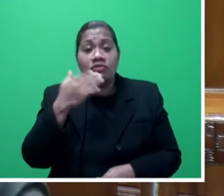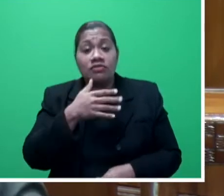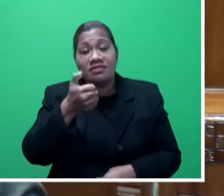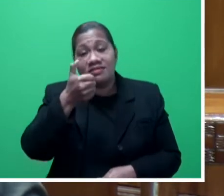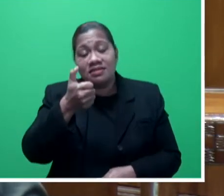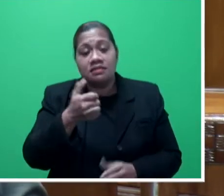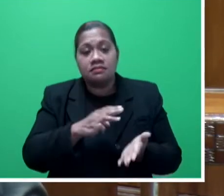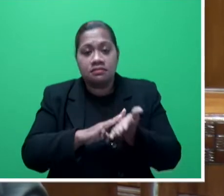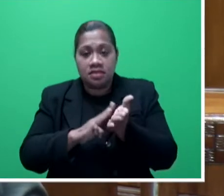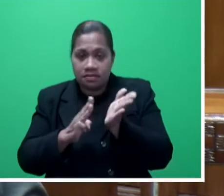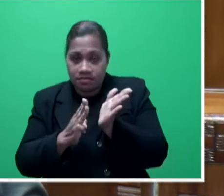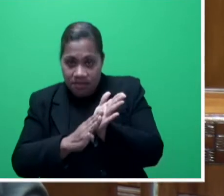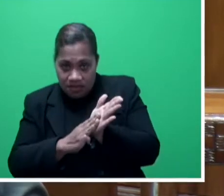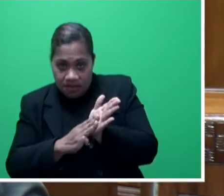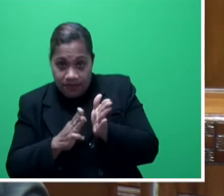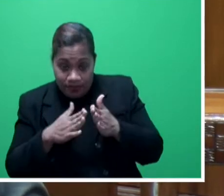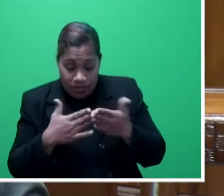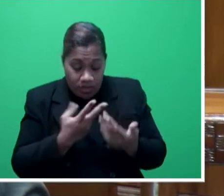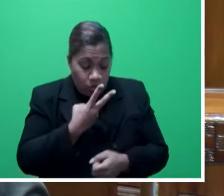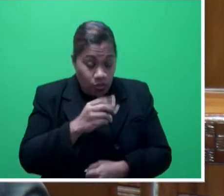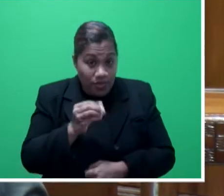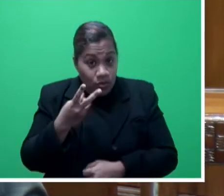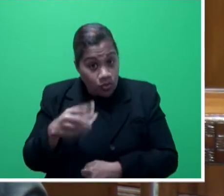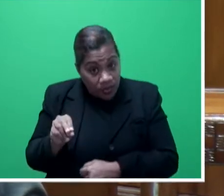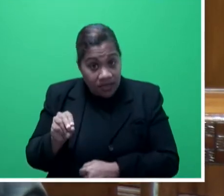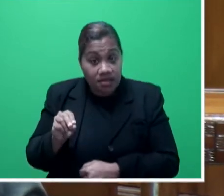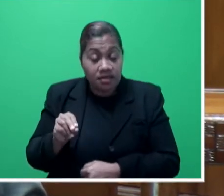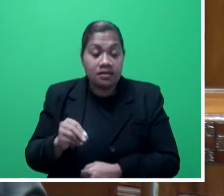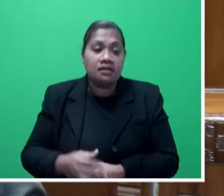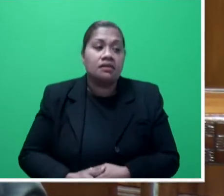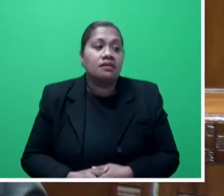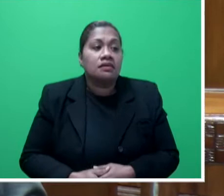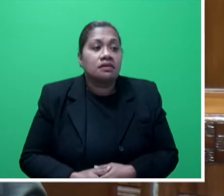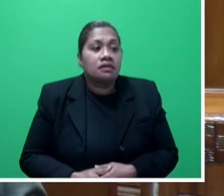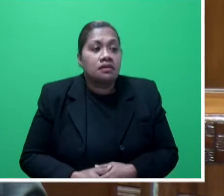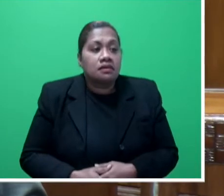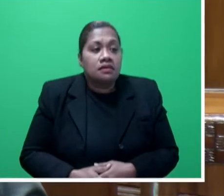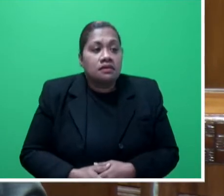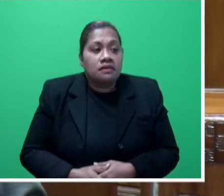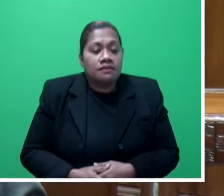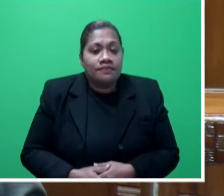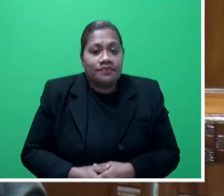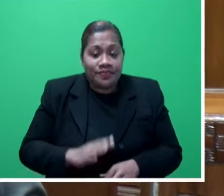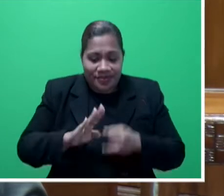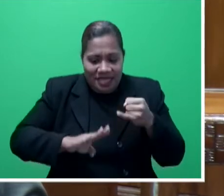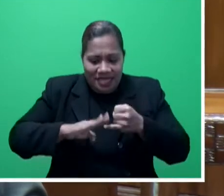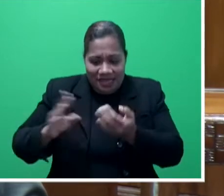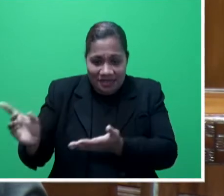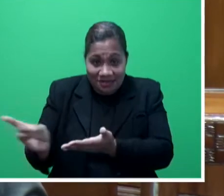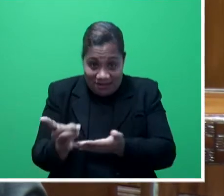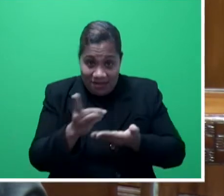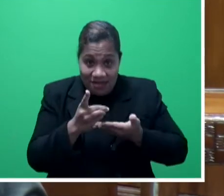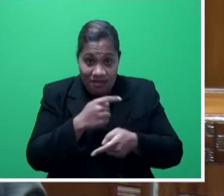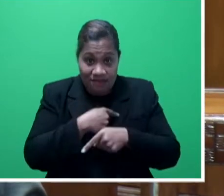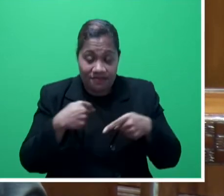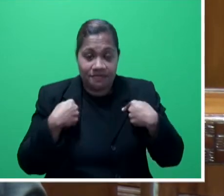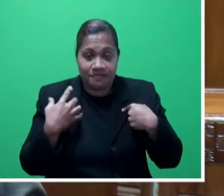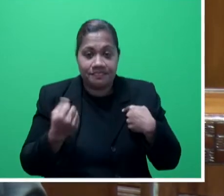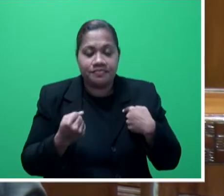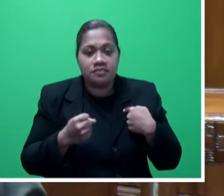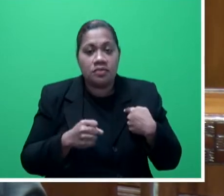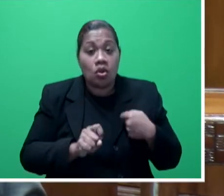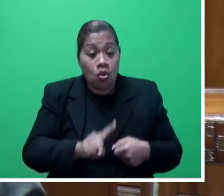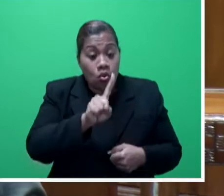Now, in 2020, the last data that we have, from 1